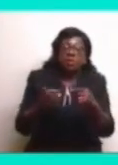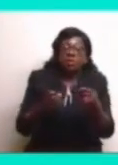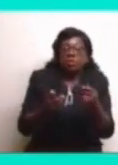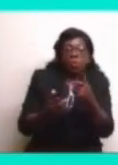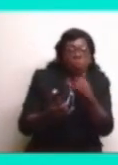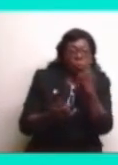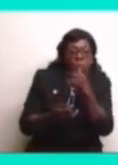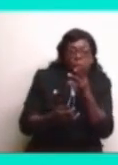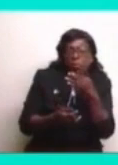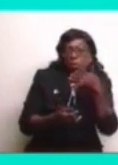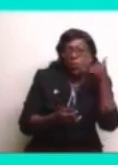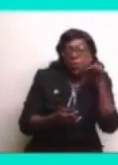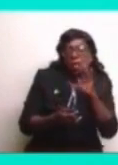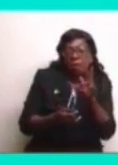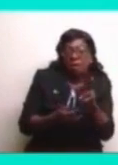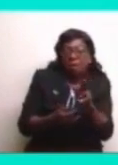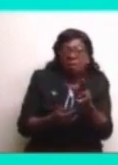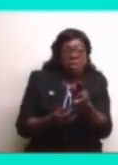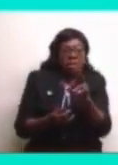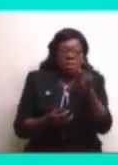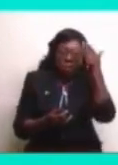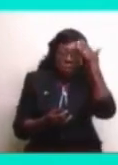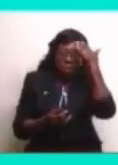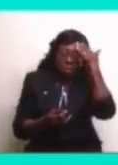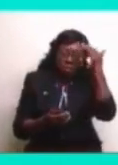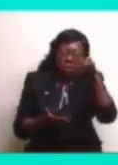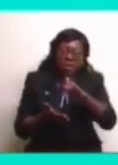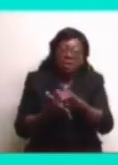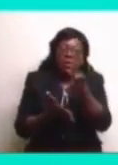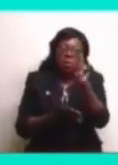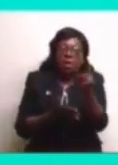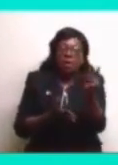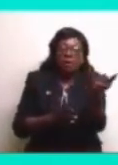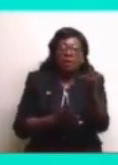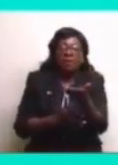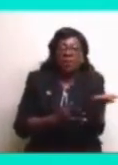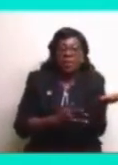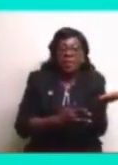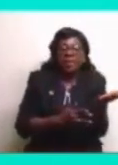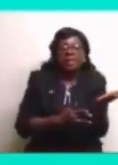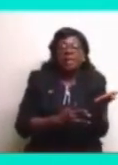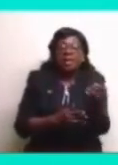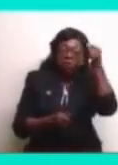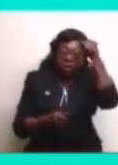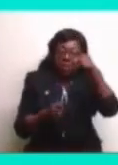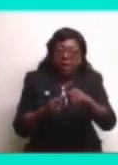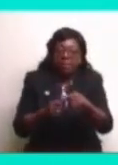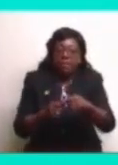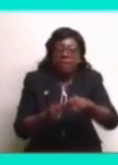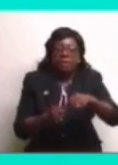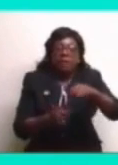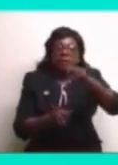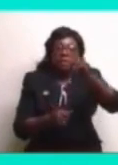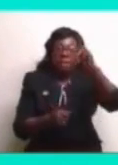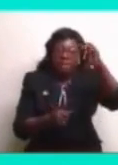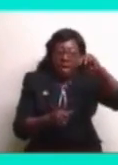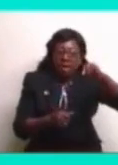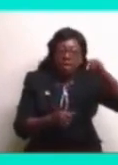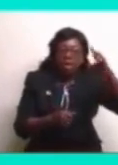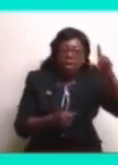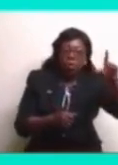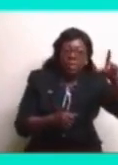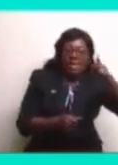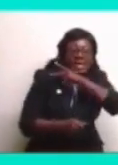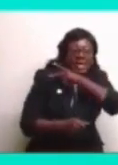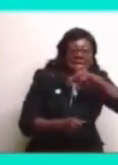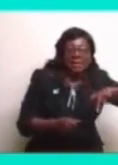Not knowing that the one thing that I keep repeating for Martin Luther King is that the only thing, the only thing that